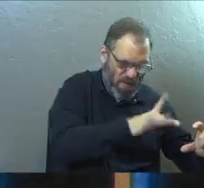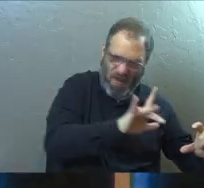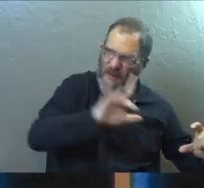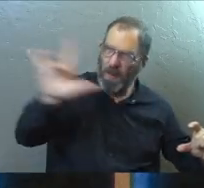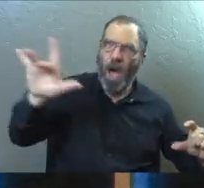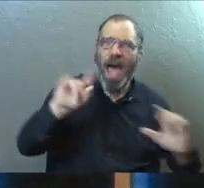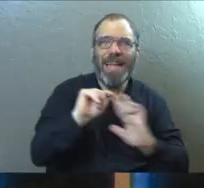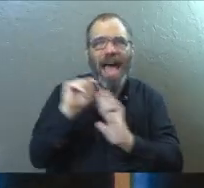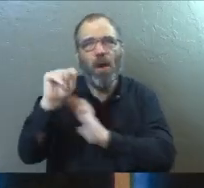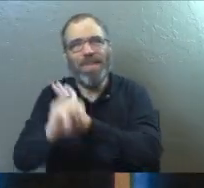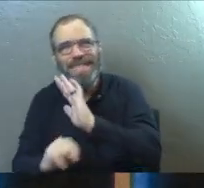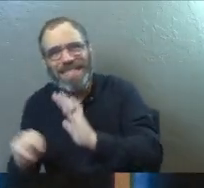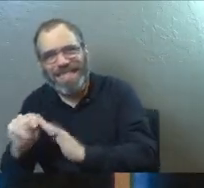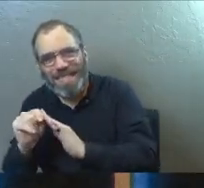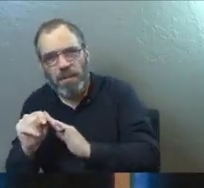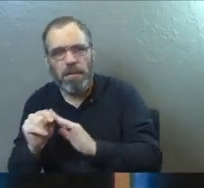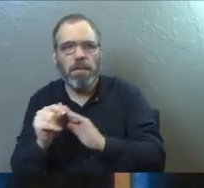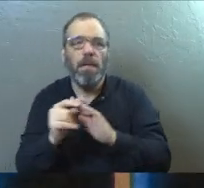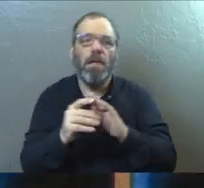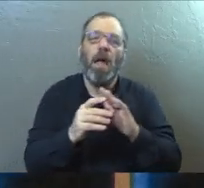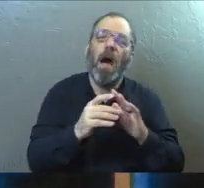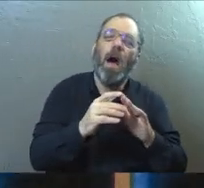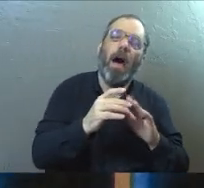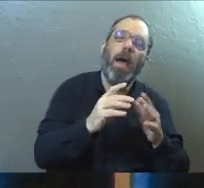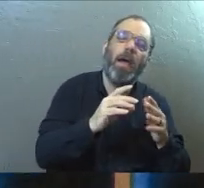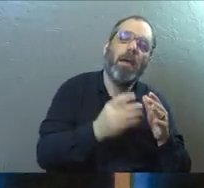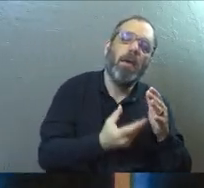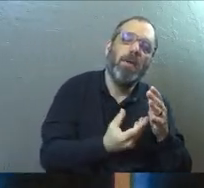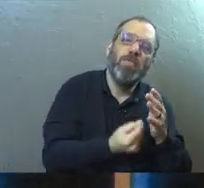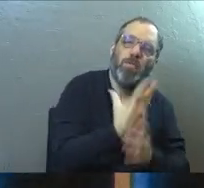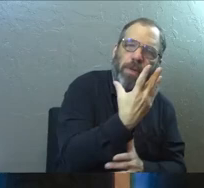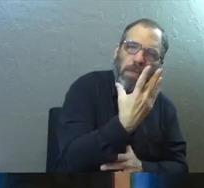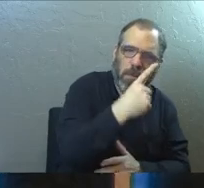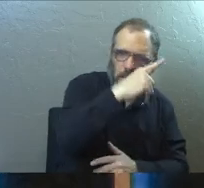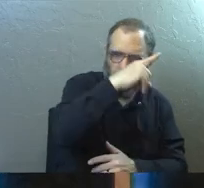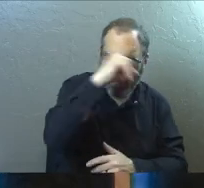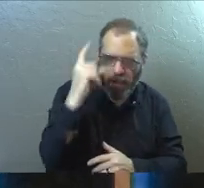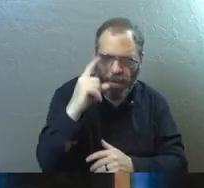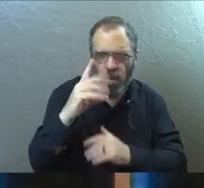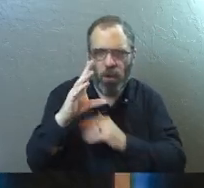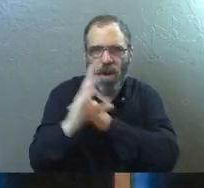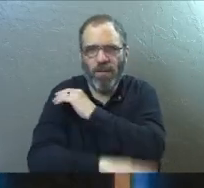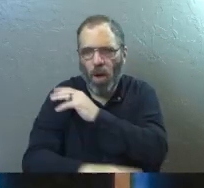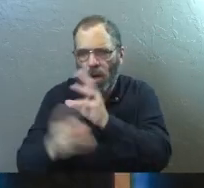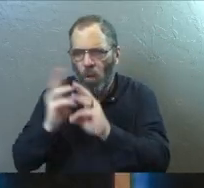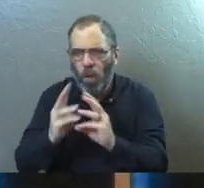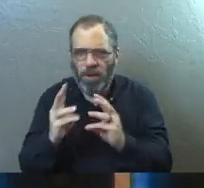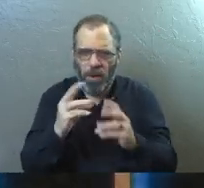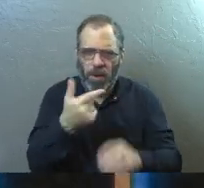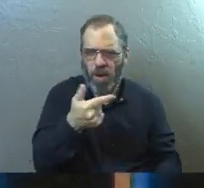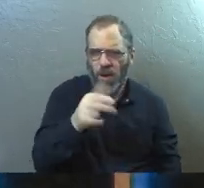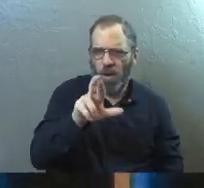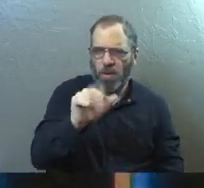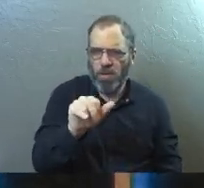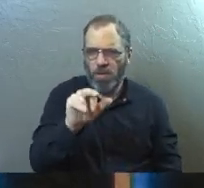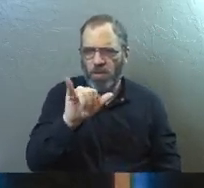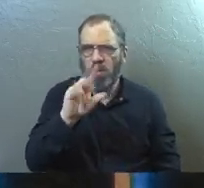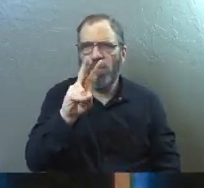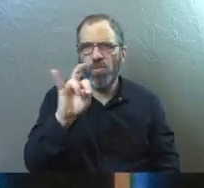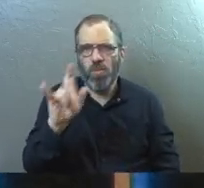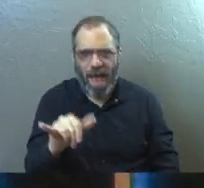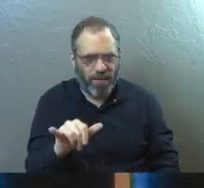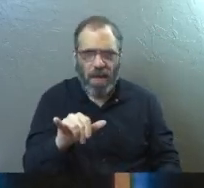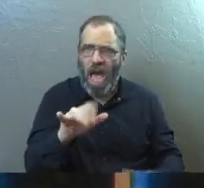seasons work and the tides and gravity and everything is so perfectly fine tuned.